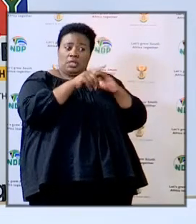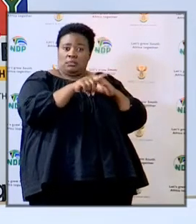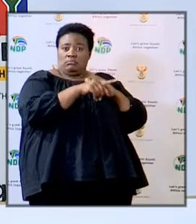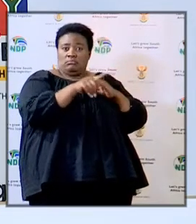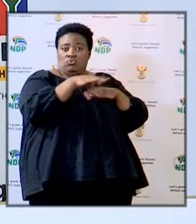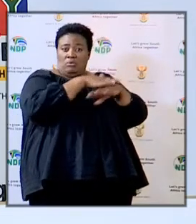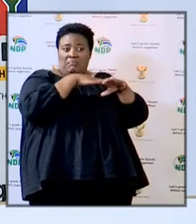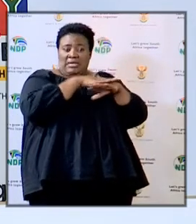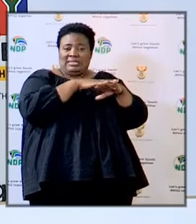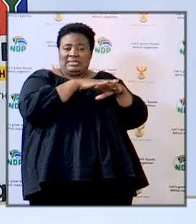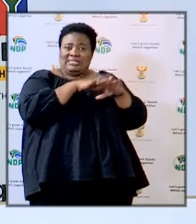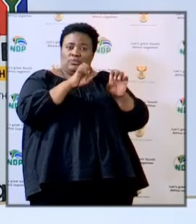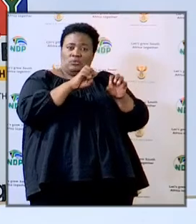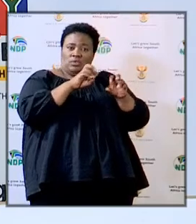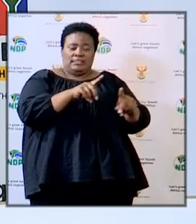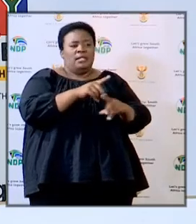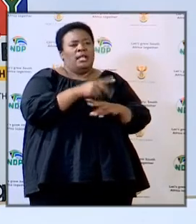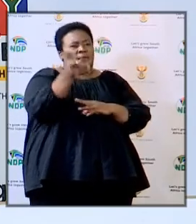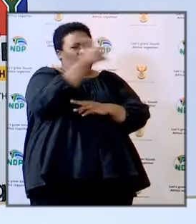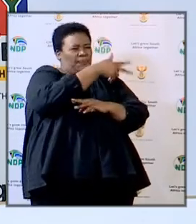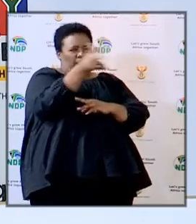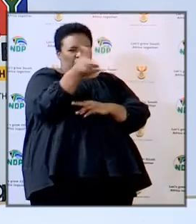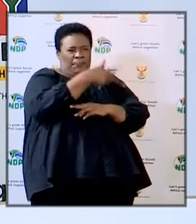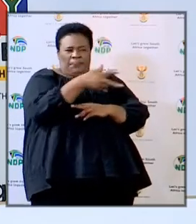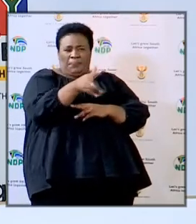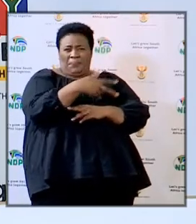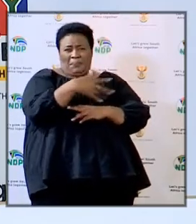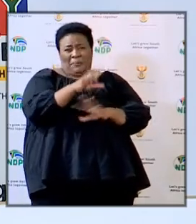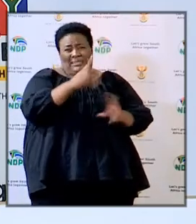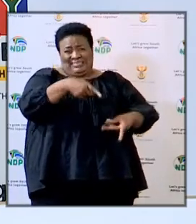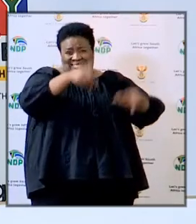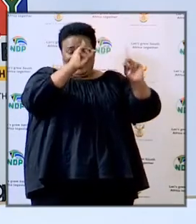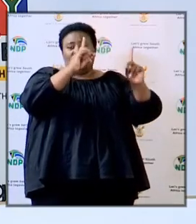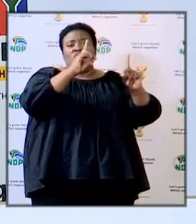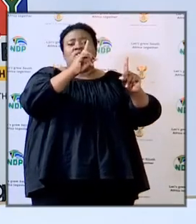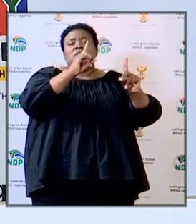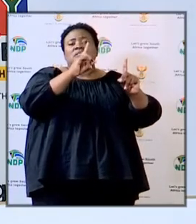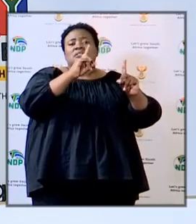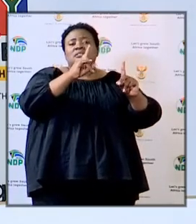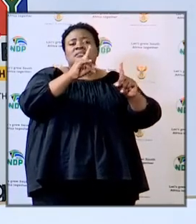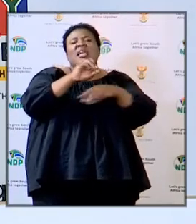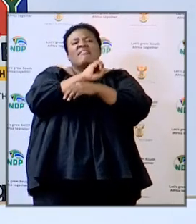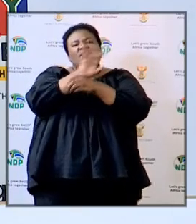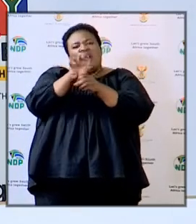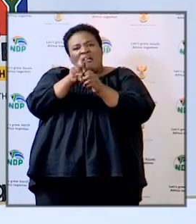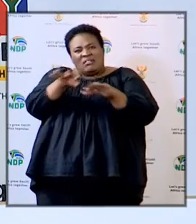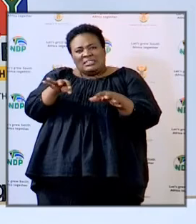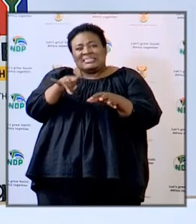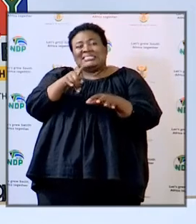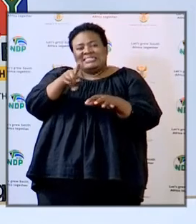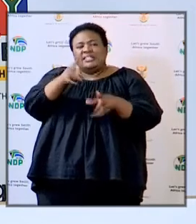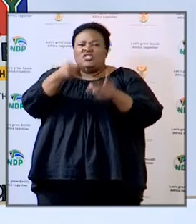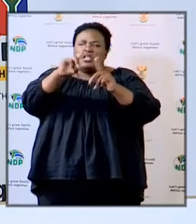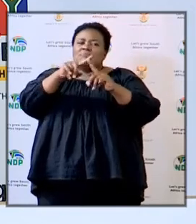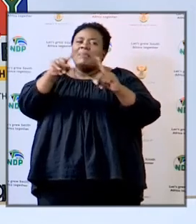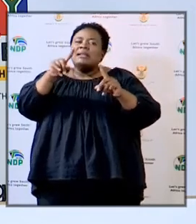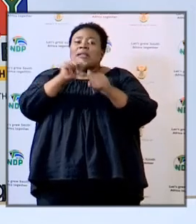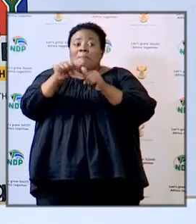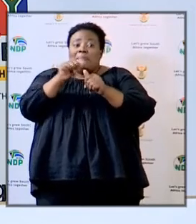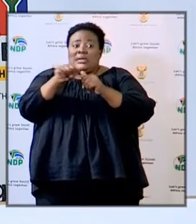education fumigation is actually more dangerous than the virus to the lungs